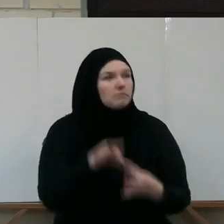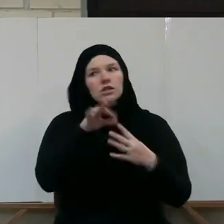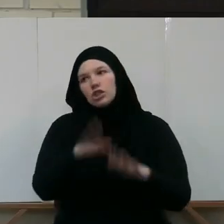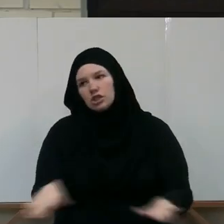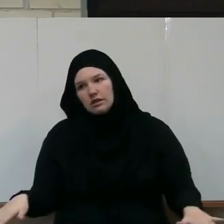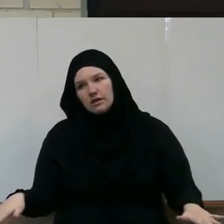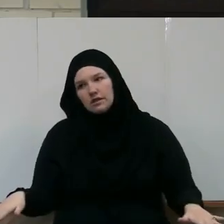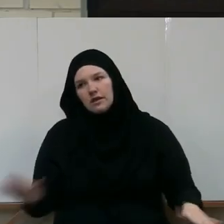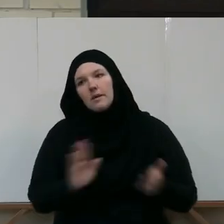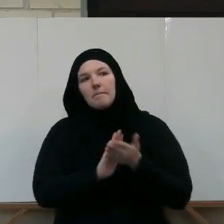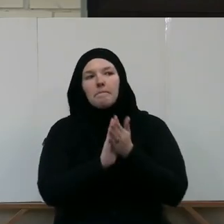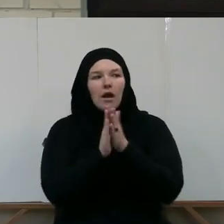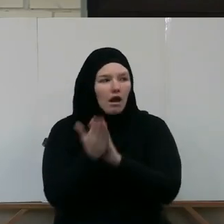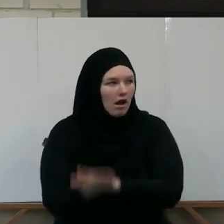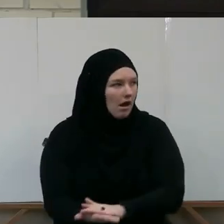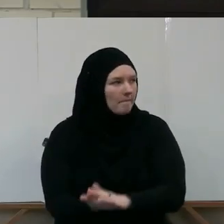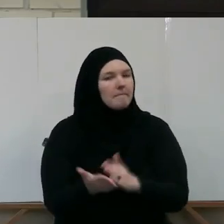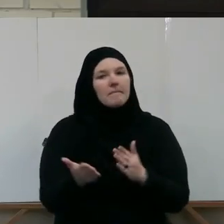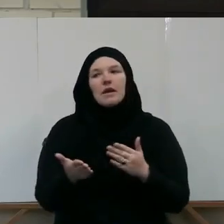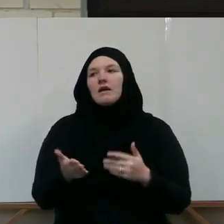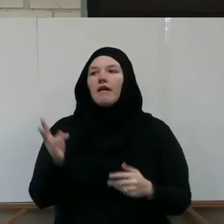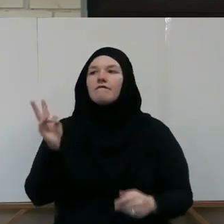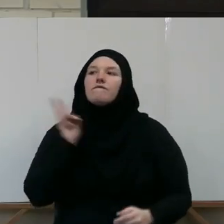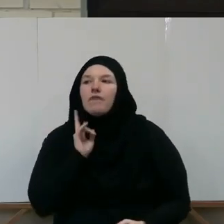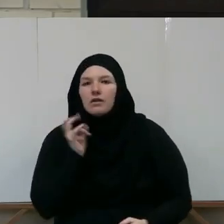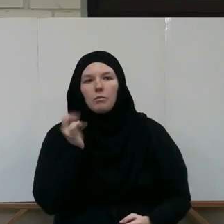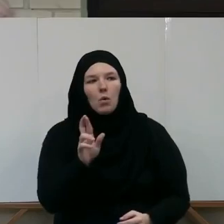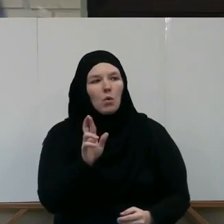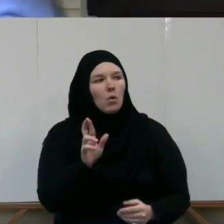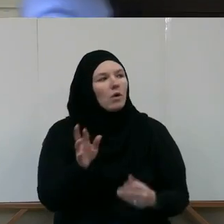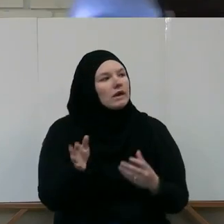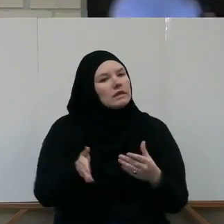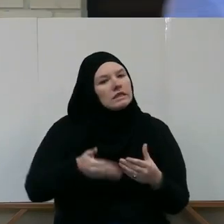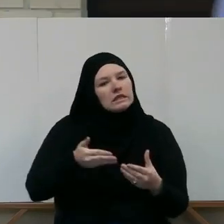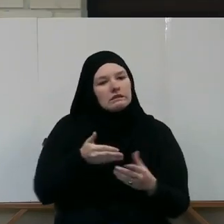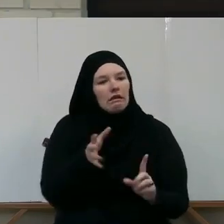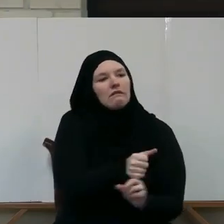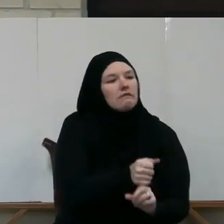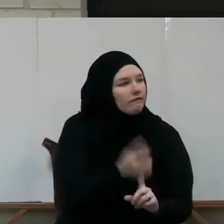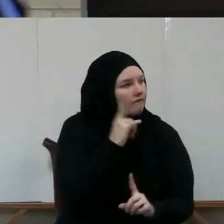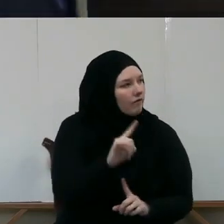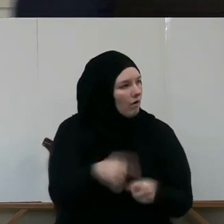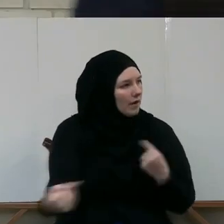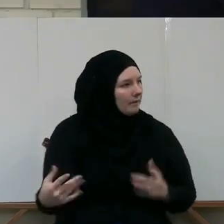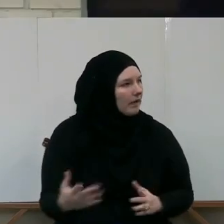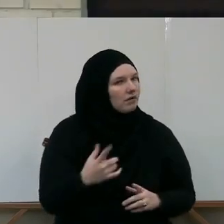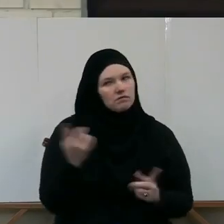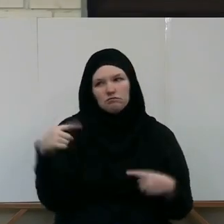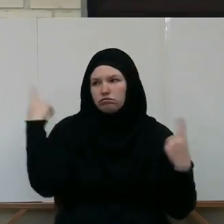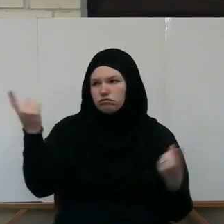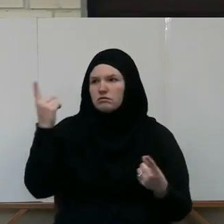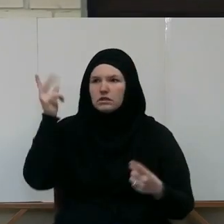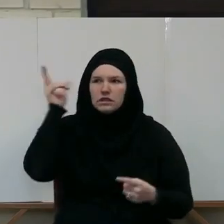become victims and easy prey for their aggressive tactics. It has been announced before